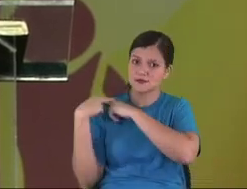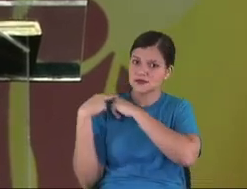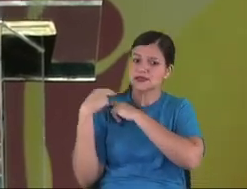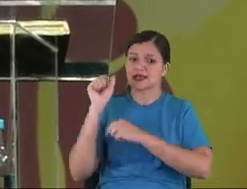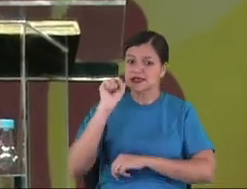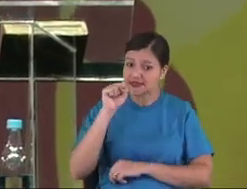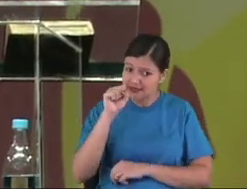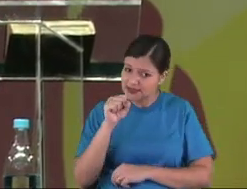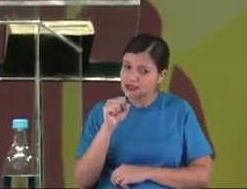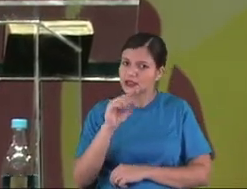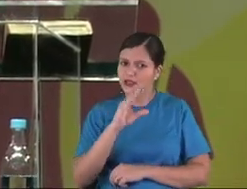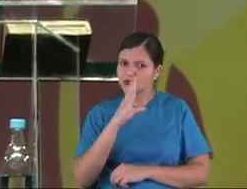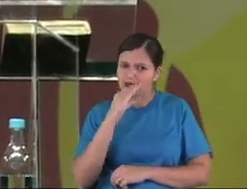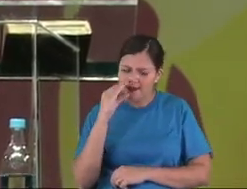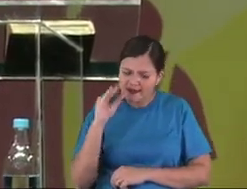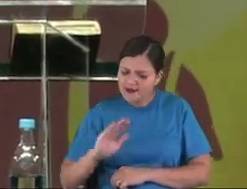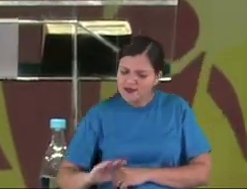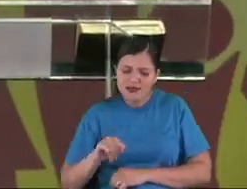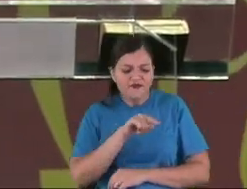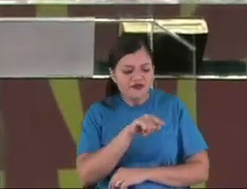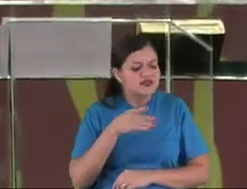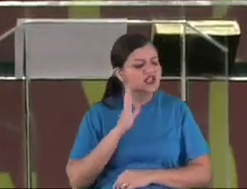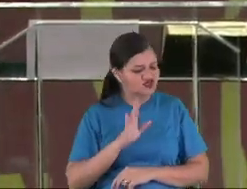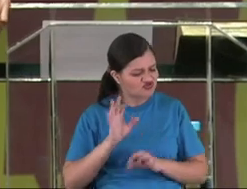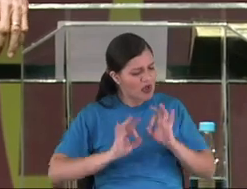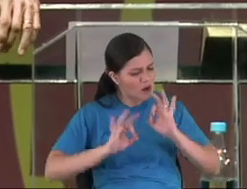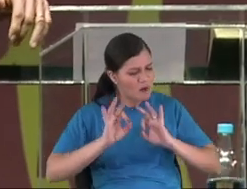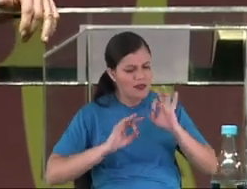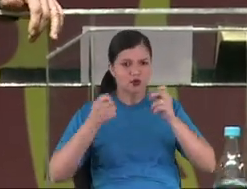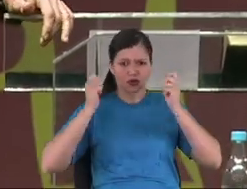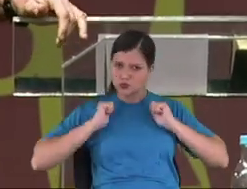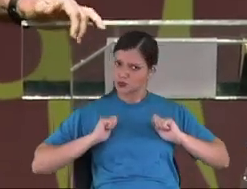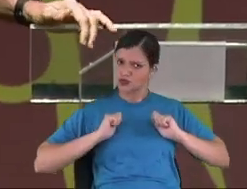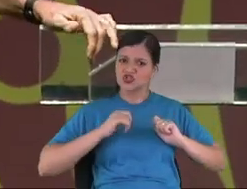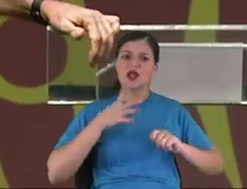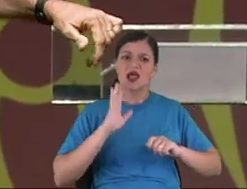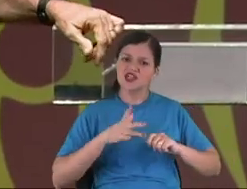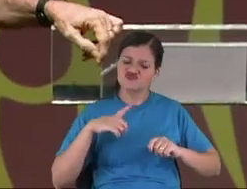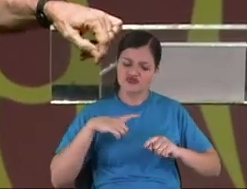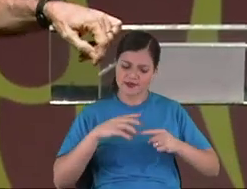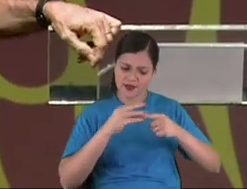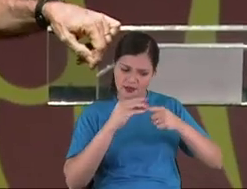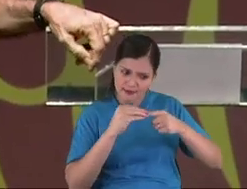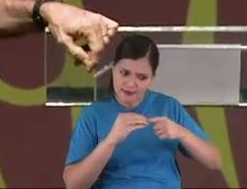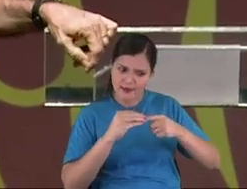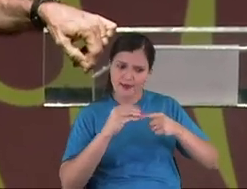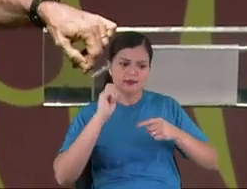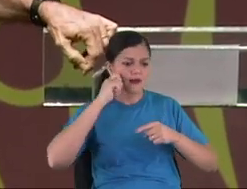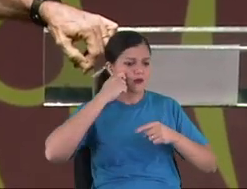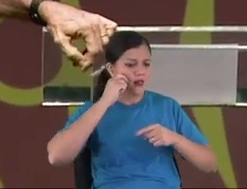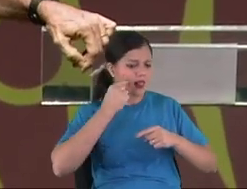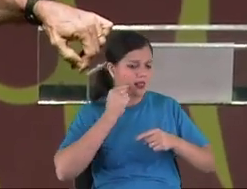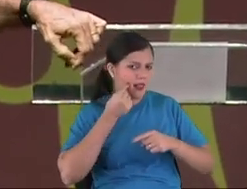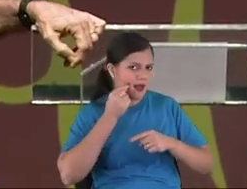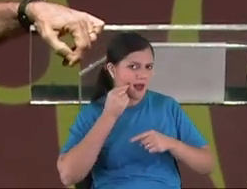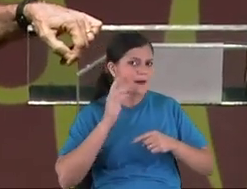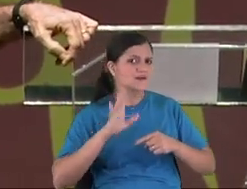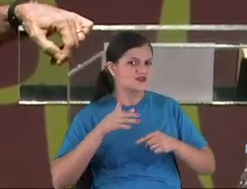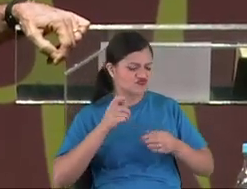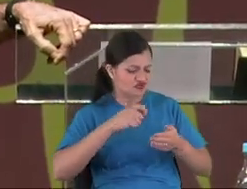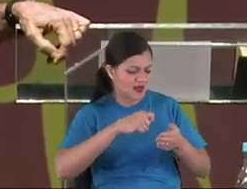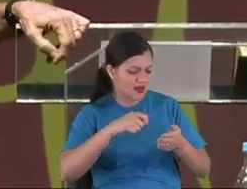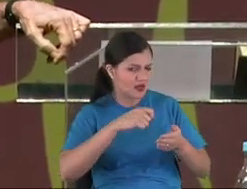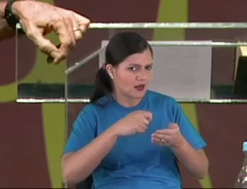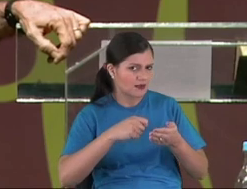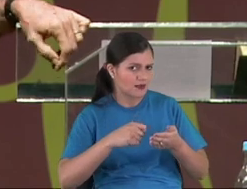You to remember when he is a kid. Hey, you keep away all the things. Where is your notebook,